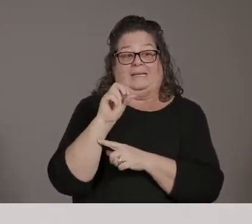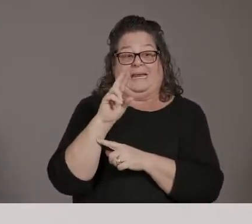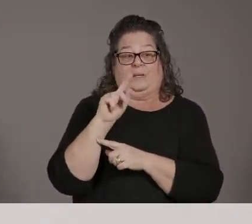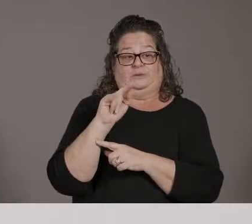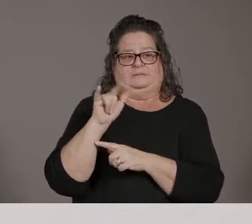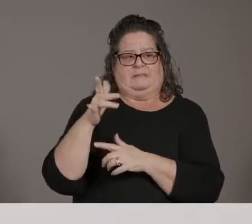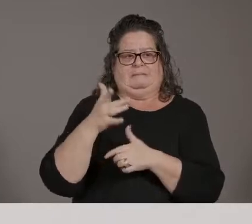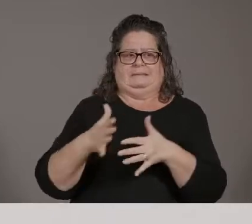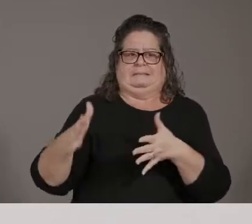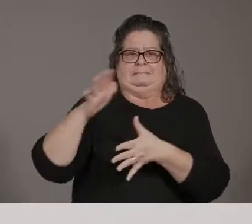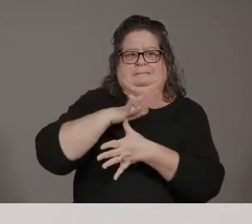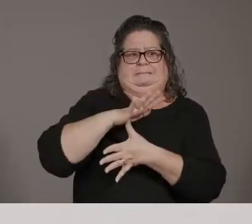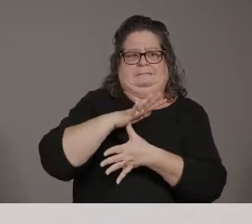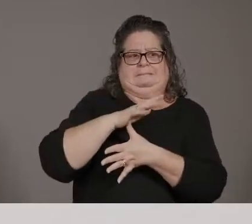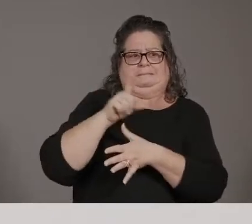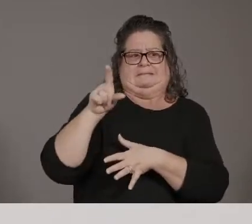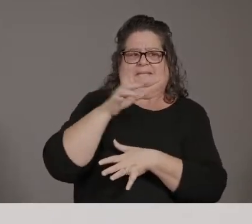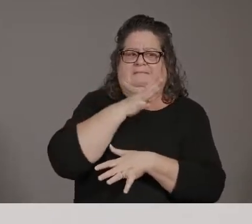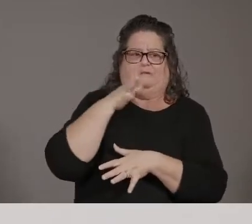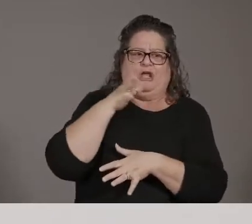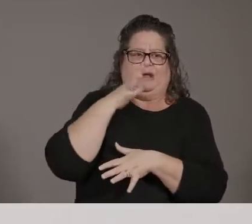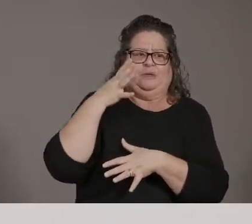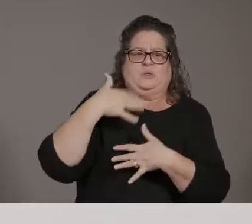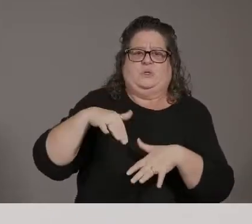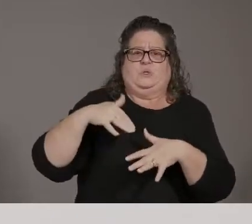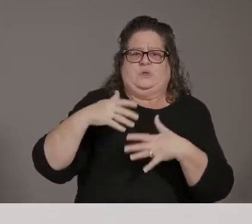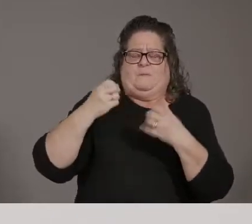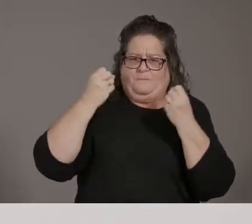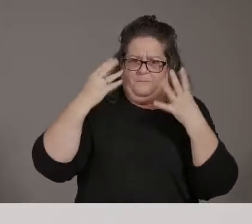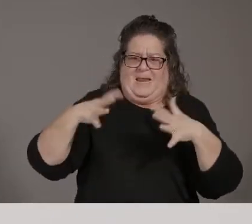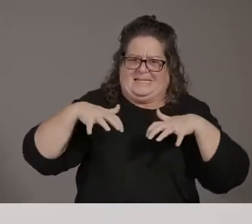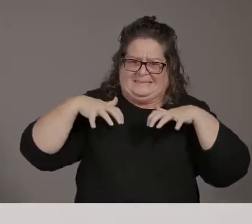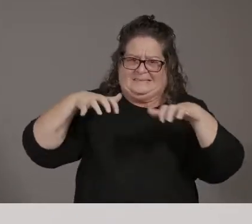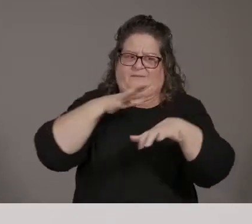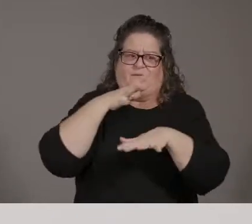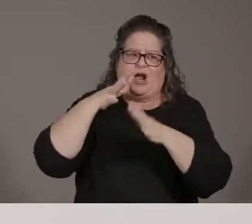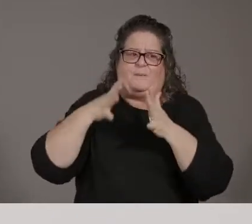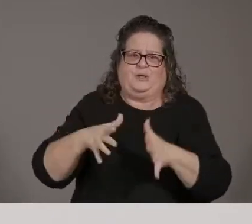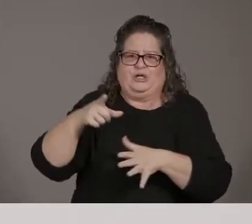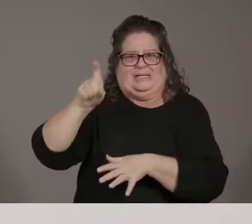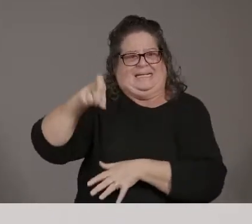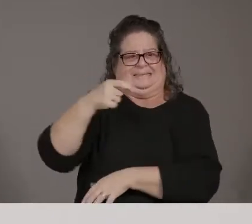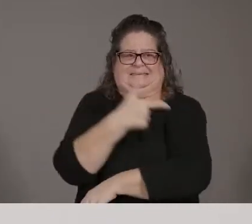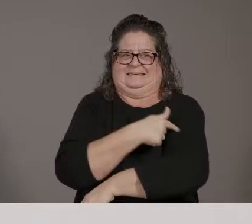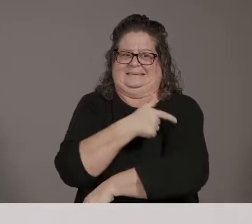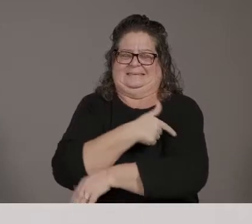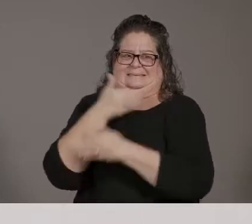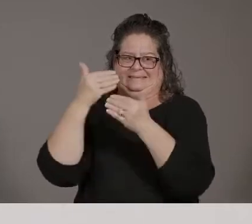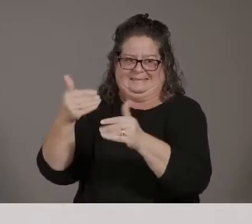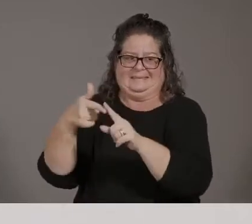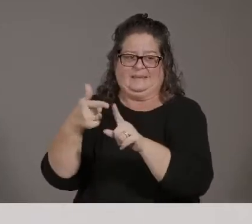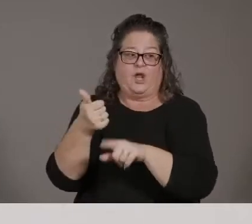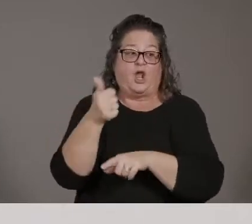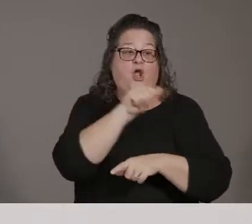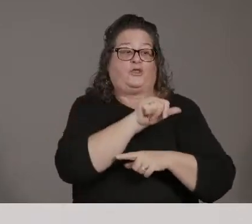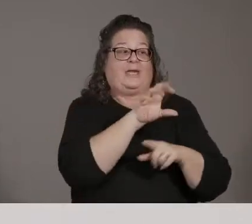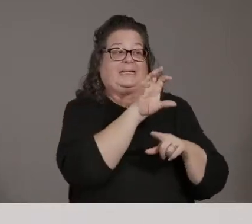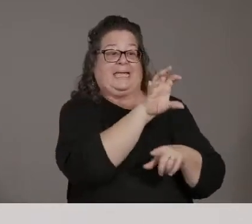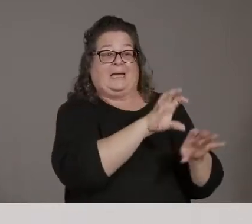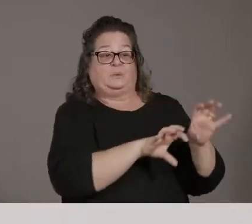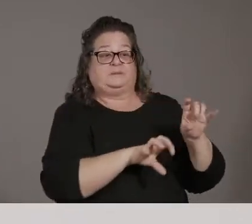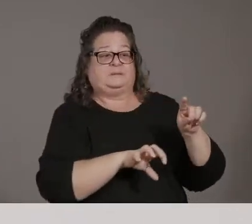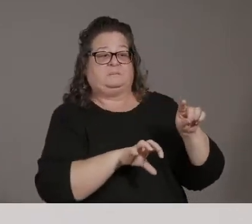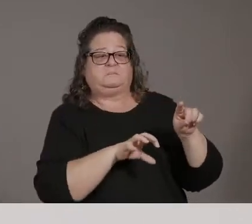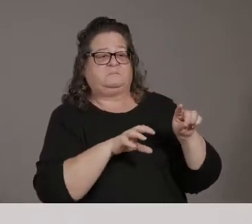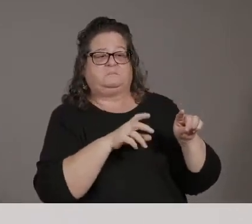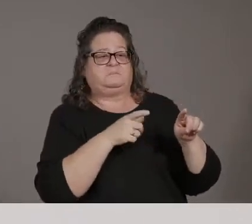a large number of individuals that they know need to be vaccinated. Whereas another county may, um, prioritize transportation or